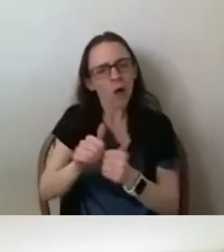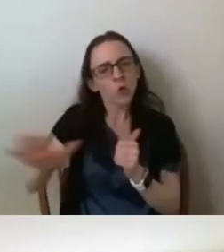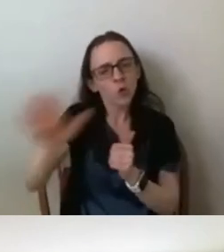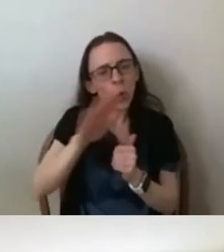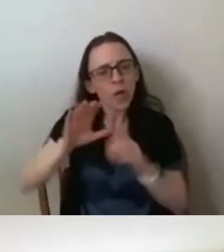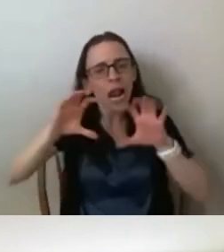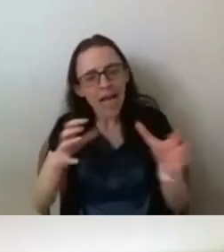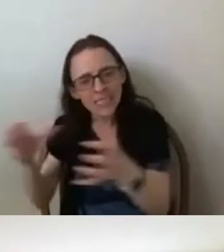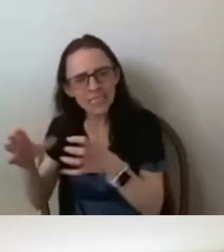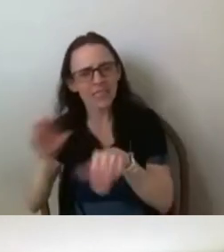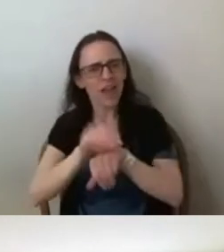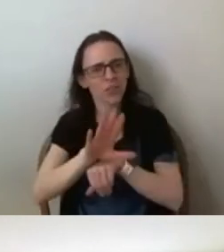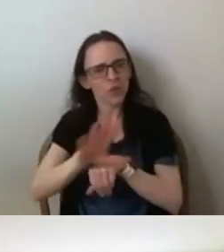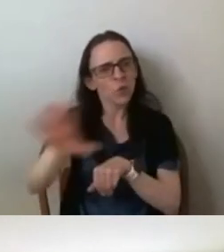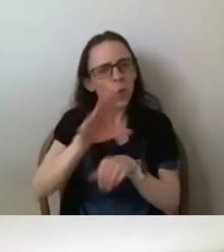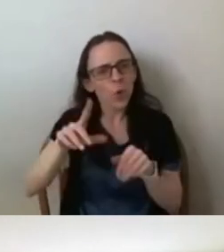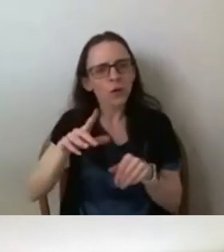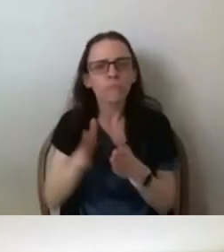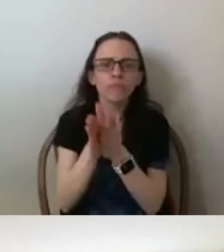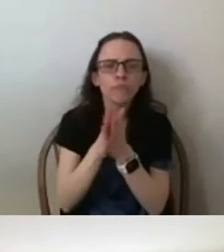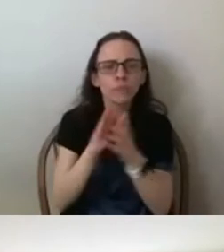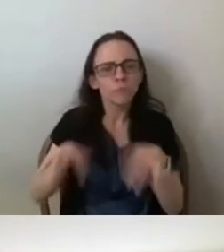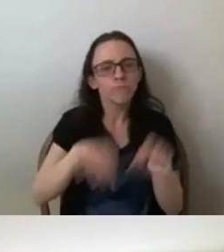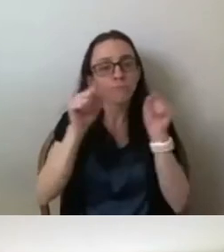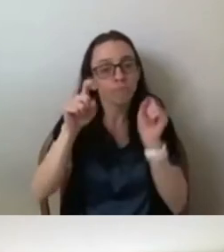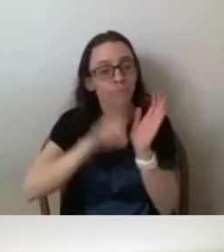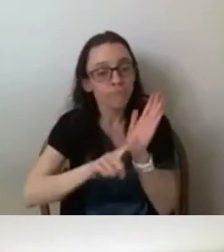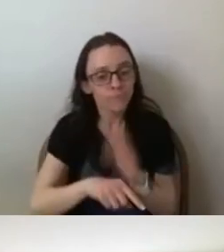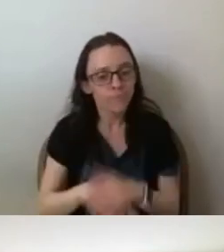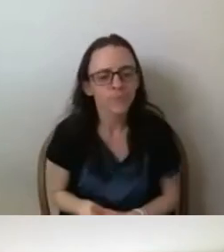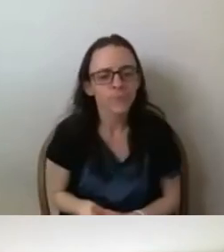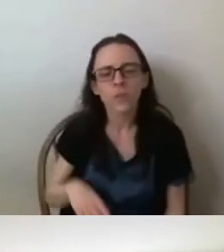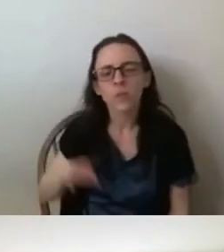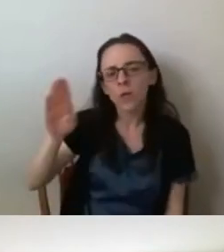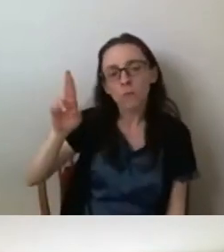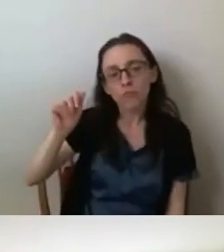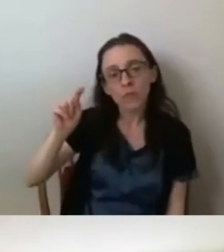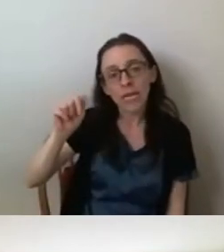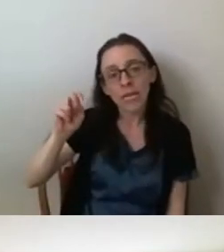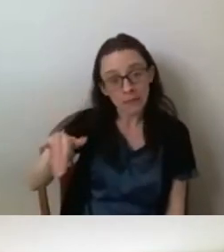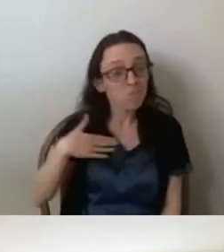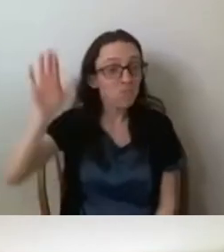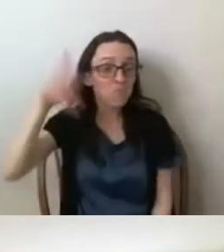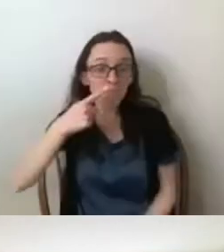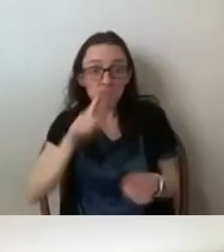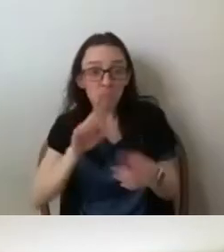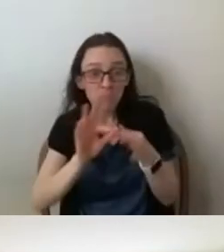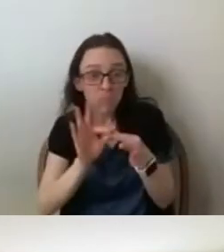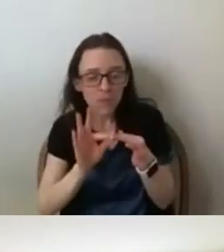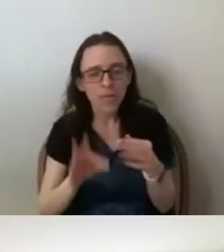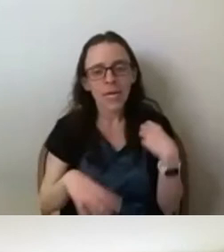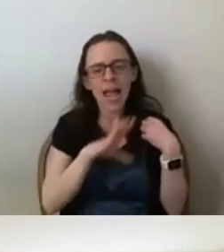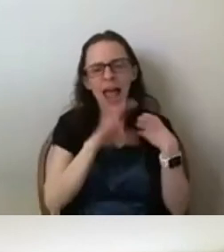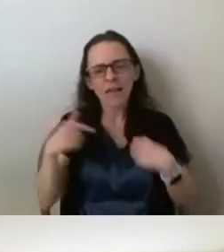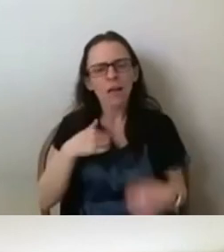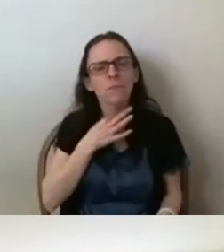I can comment on this. also to the earlier point about counter discourses from Lara, can you describe what you